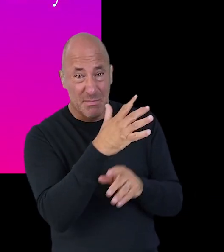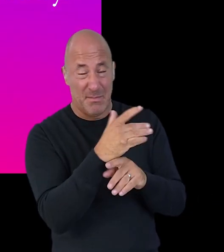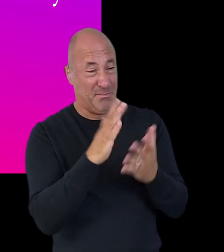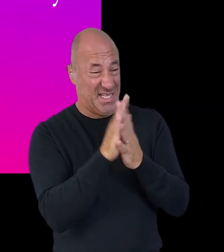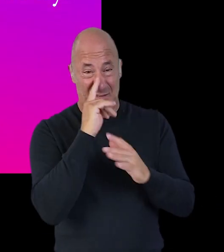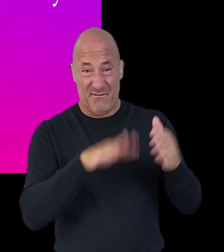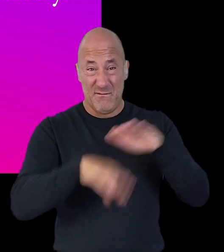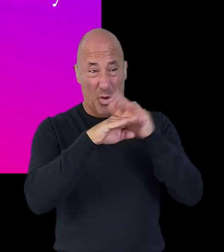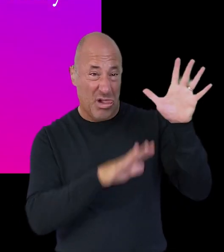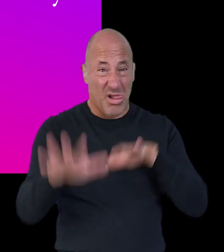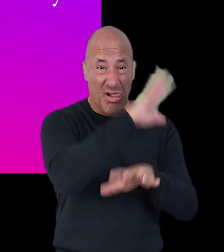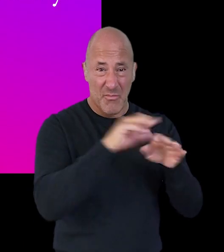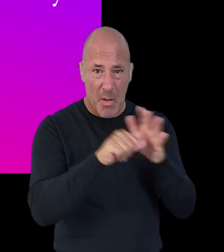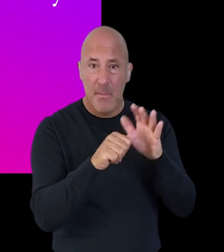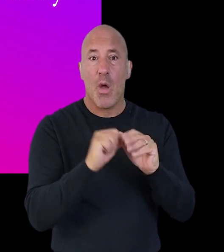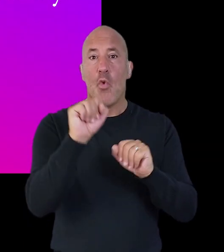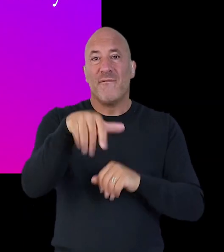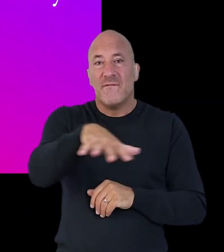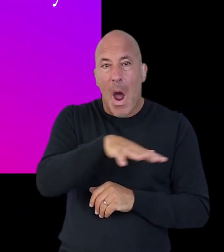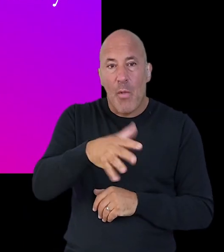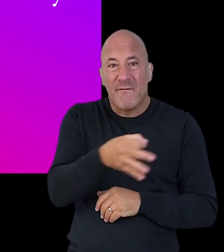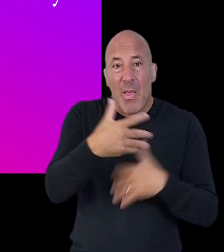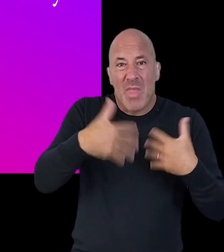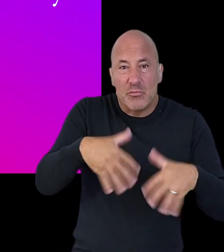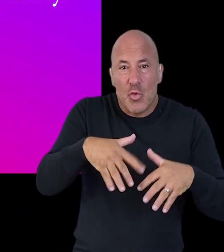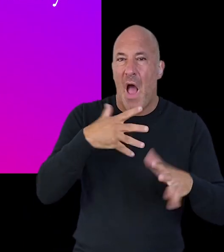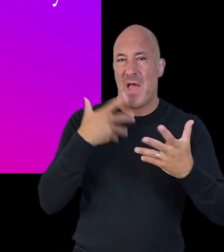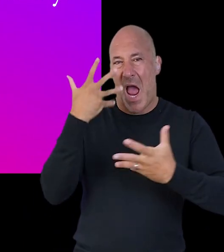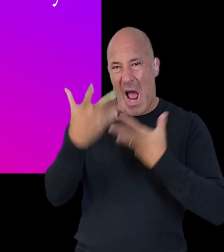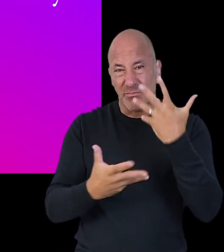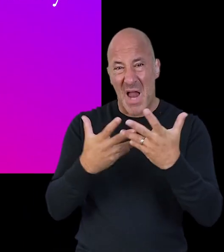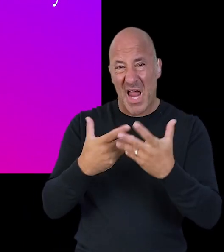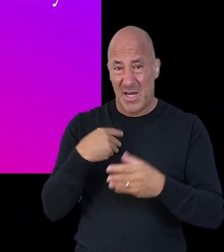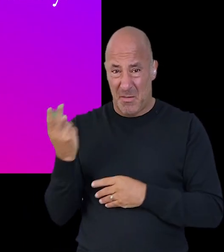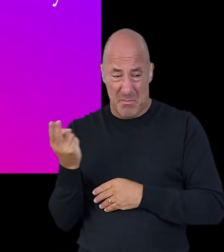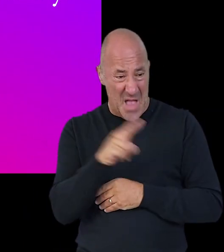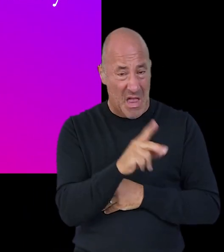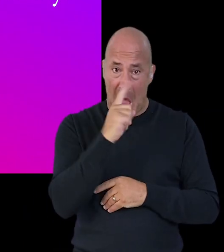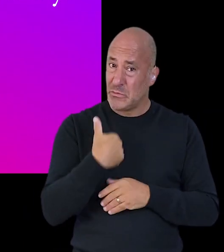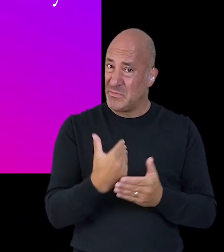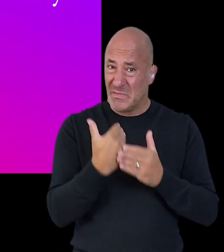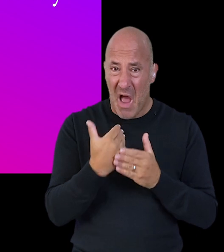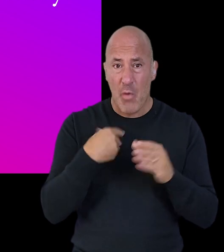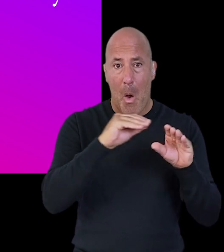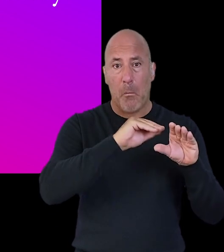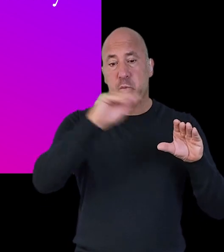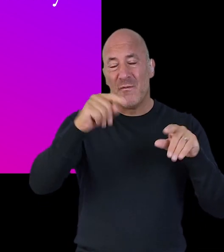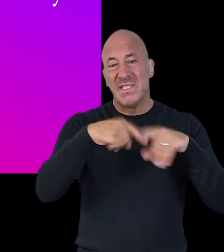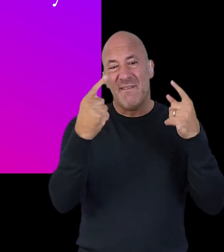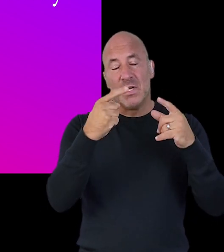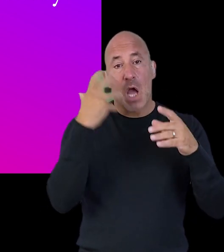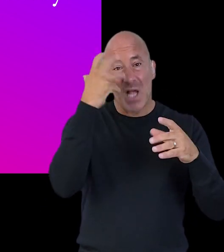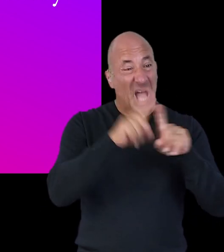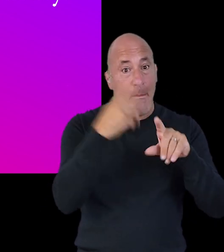government that might extend across the whole of your country but if it's just from your family or in your village then you need to explain why you couldn't be